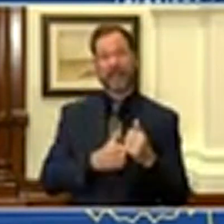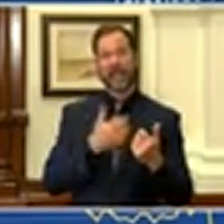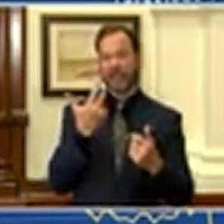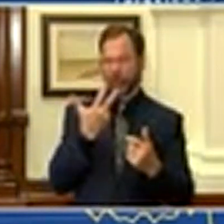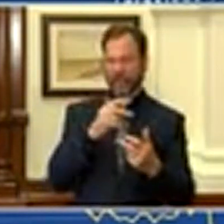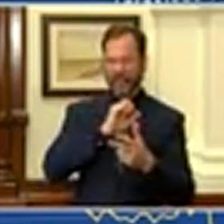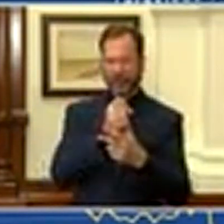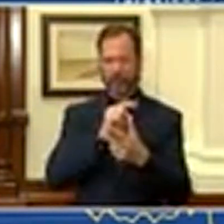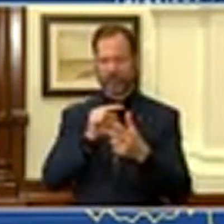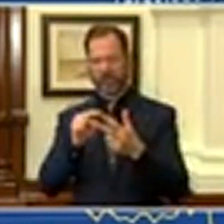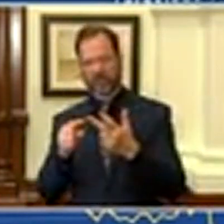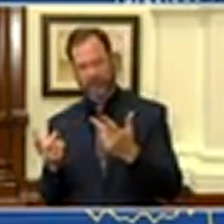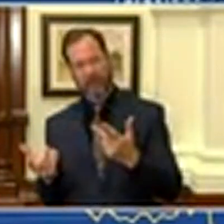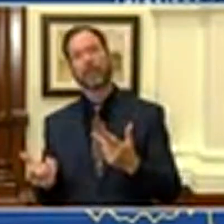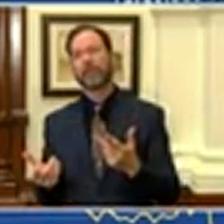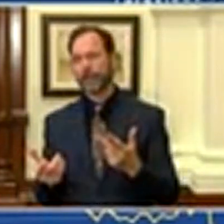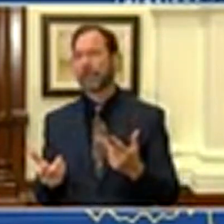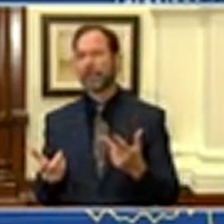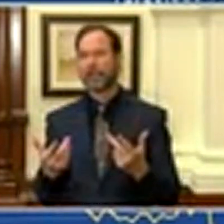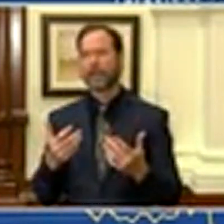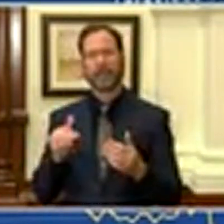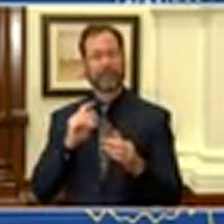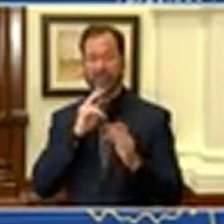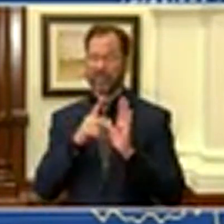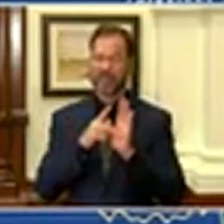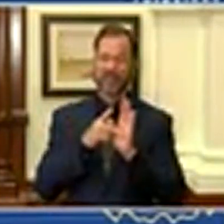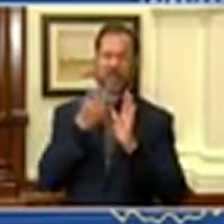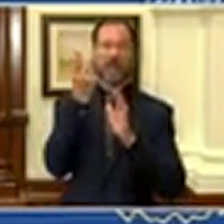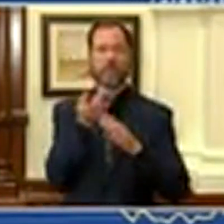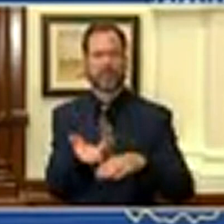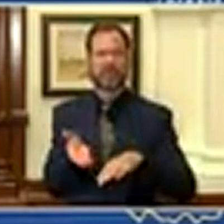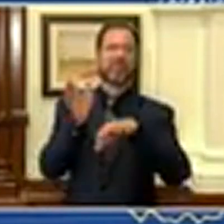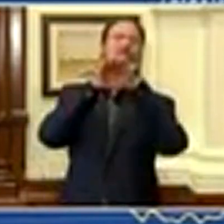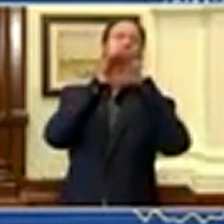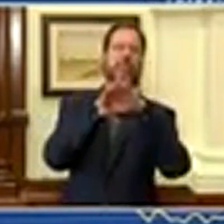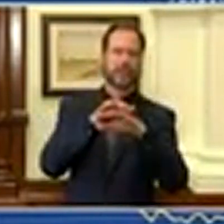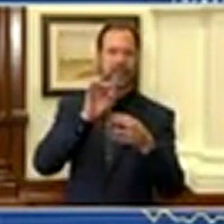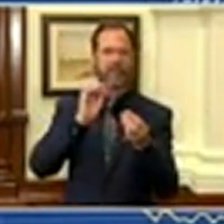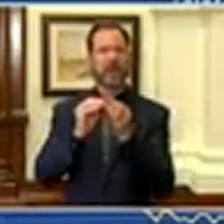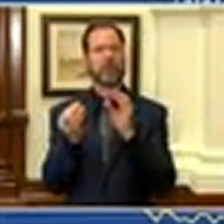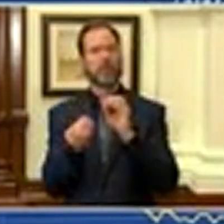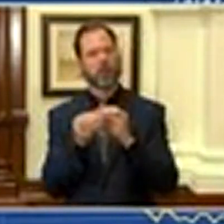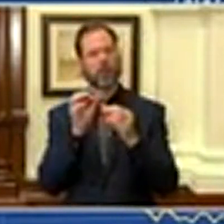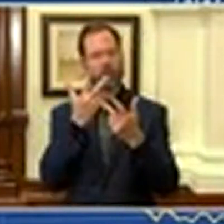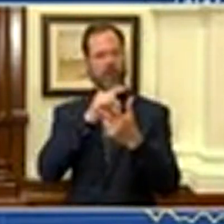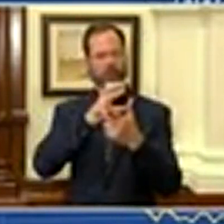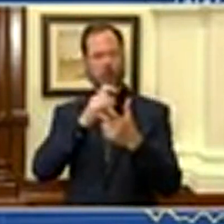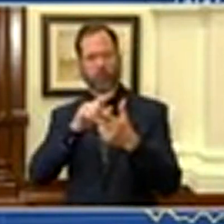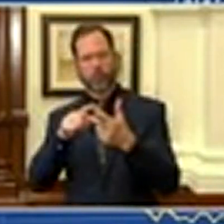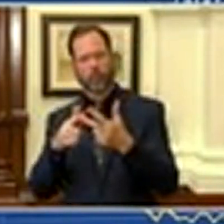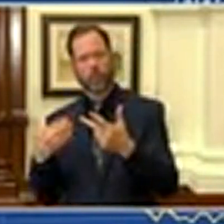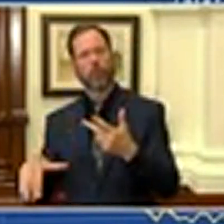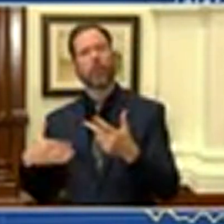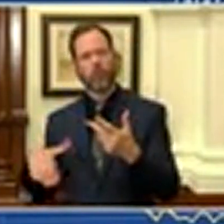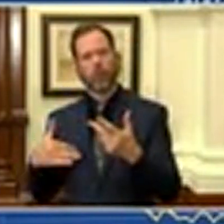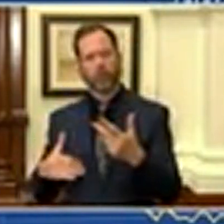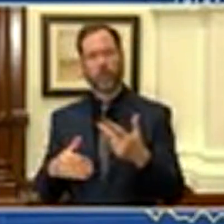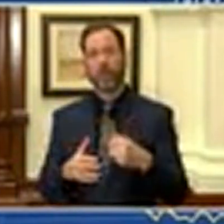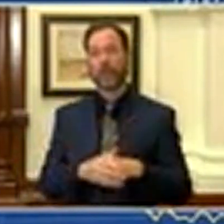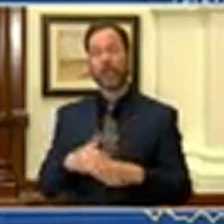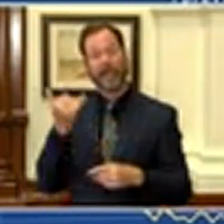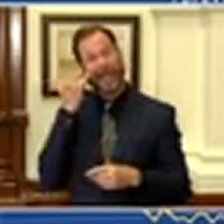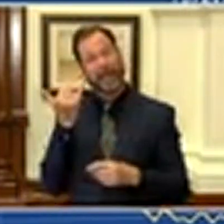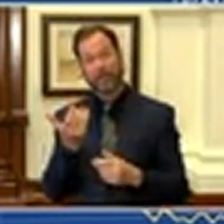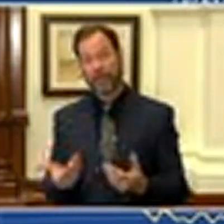categories, there's been pretty much a doubling of the numbers in those three categories. If we were to experience